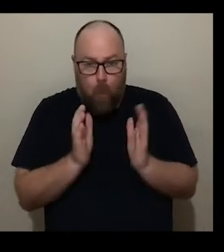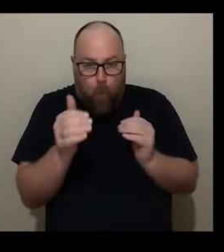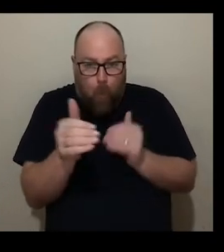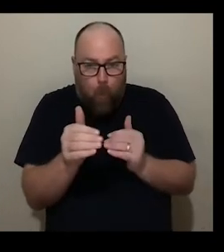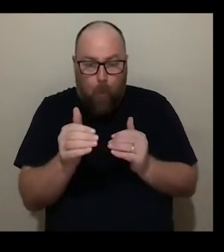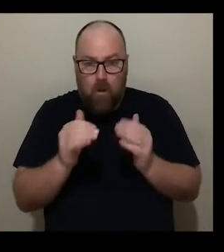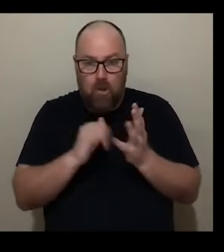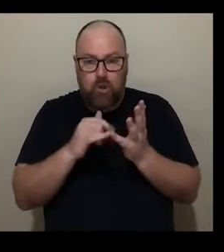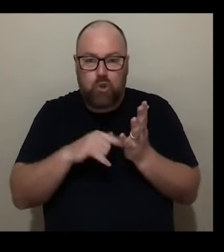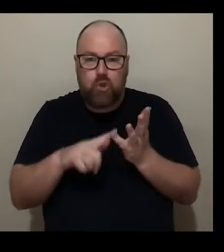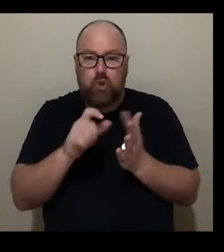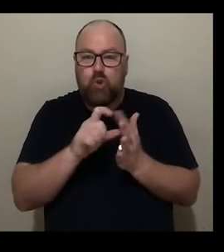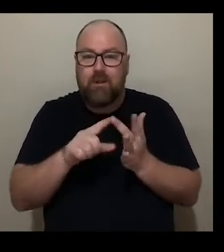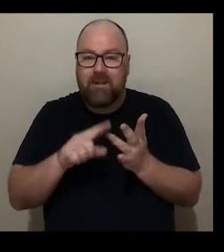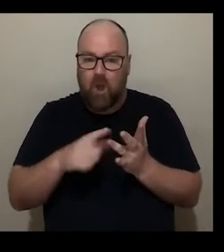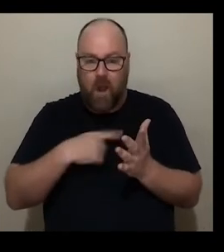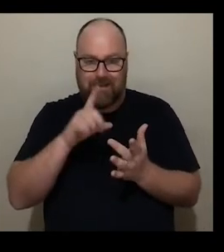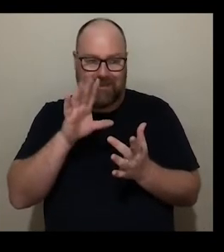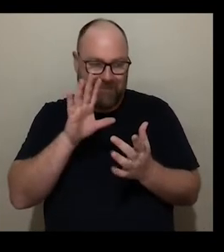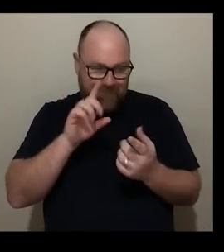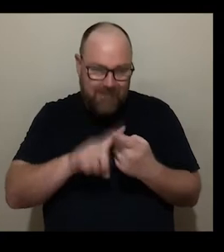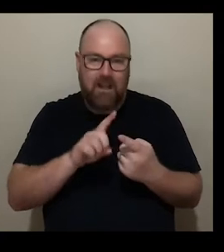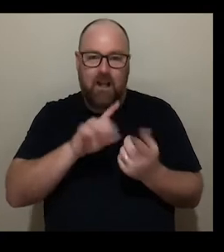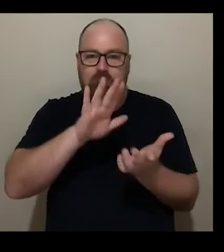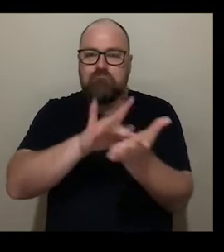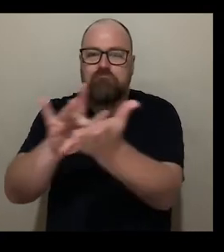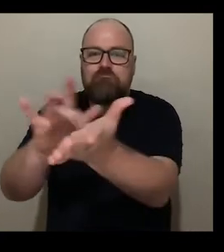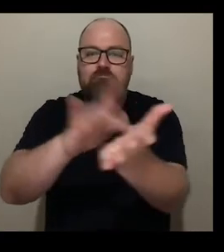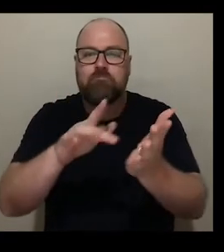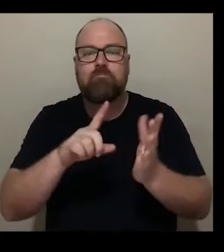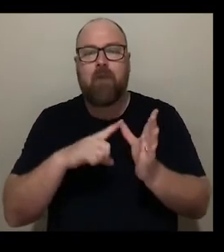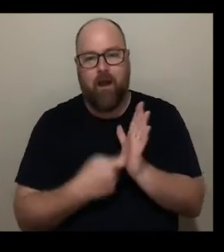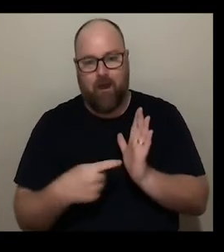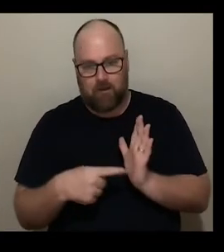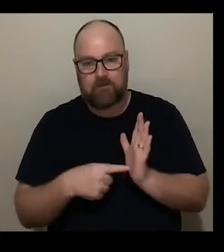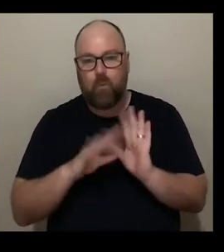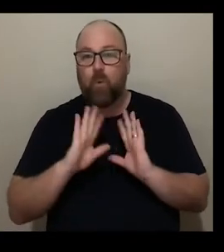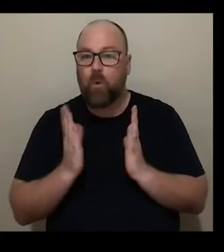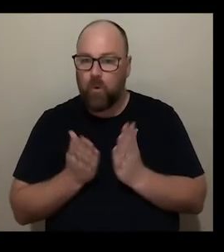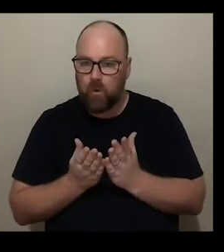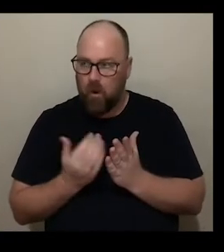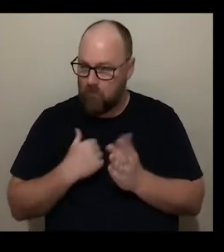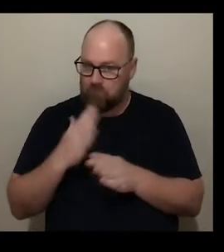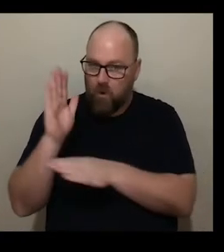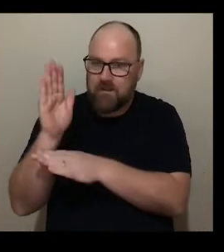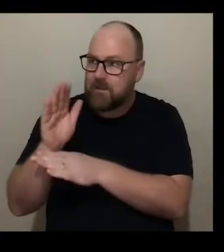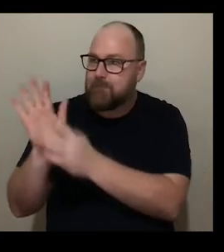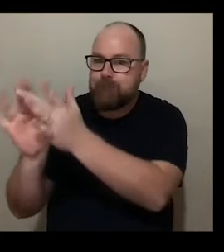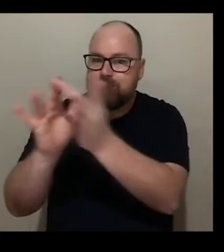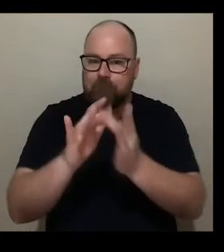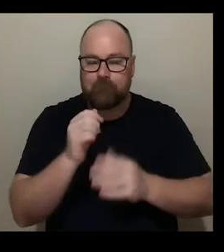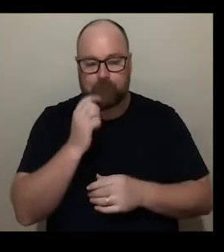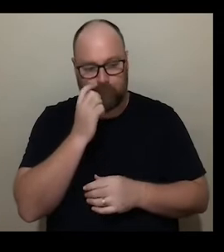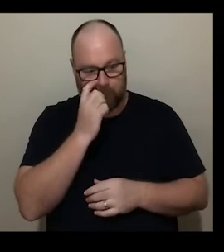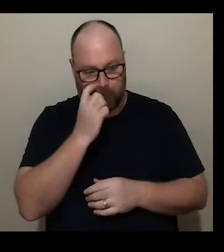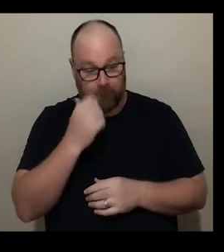I could still be part of the art world and that's what's happened I sort of thought maybe I should do a PhD because